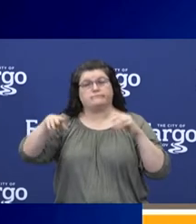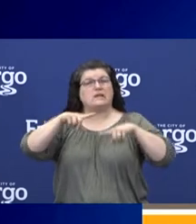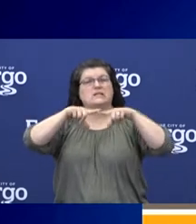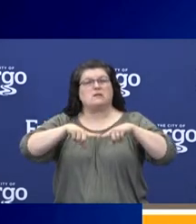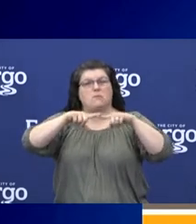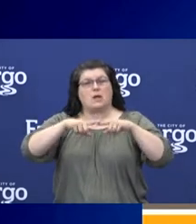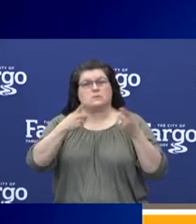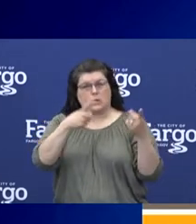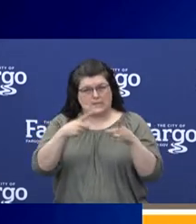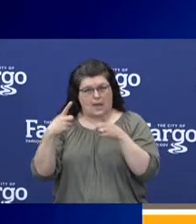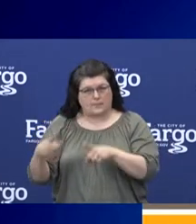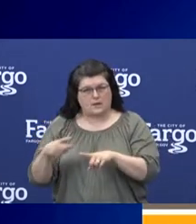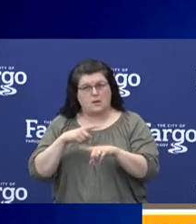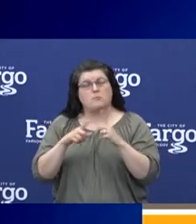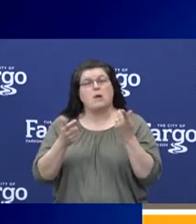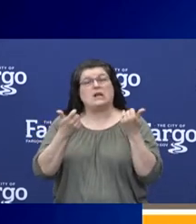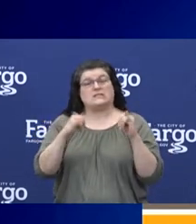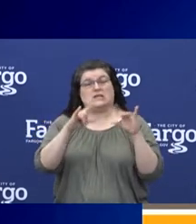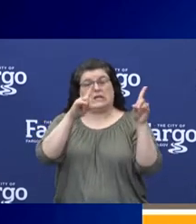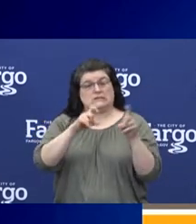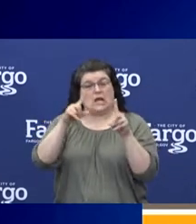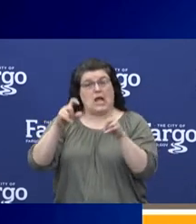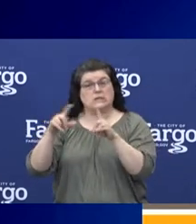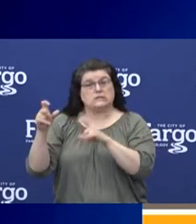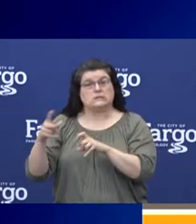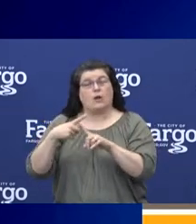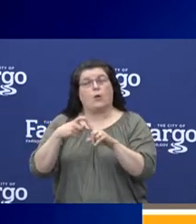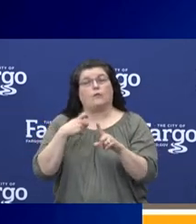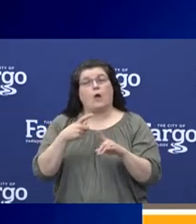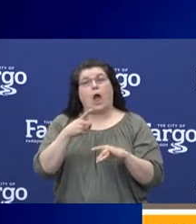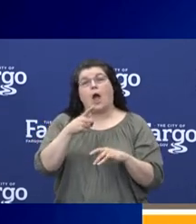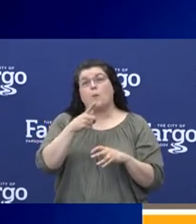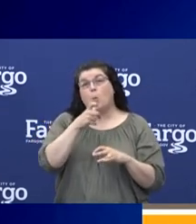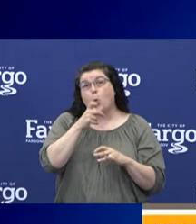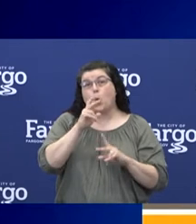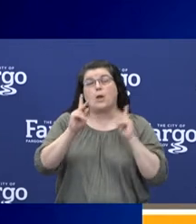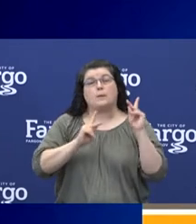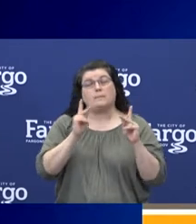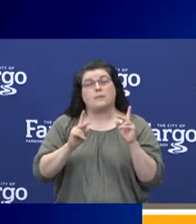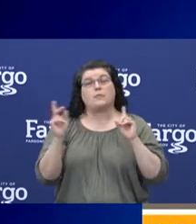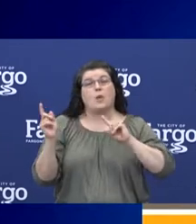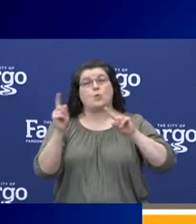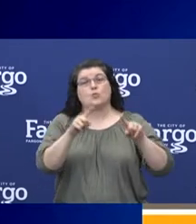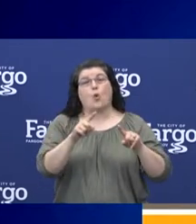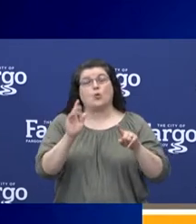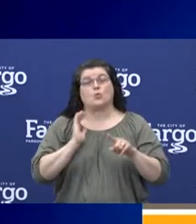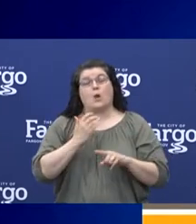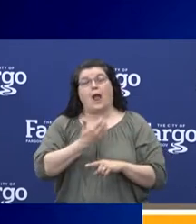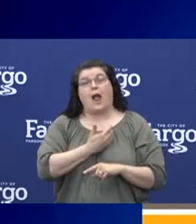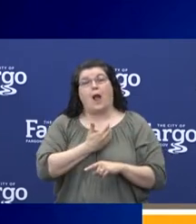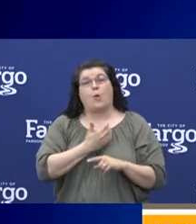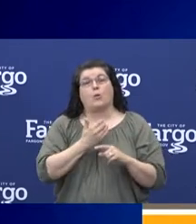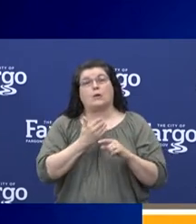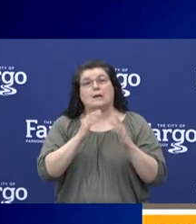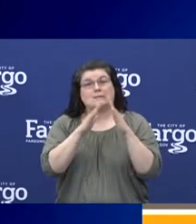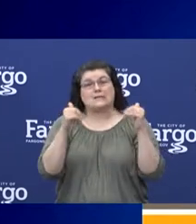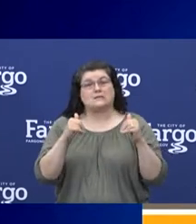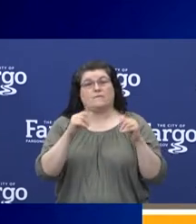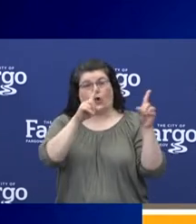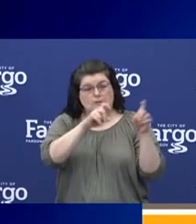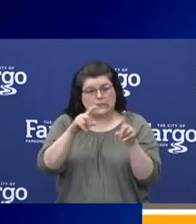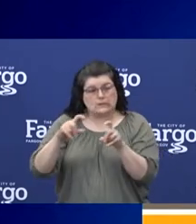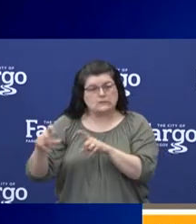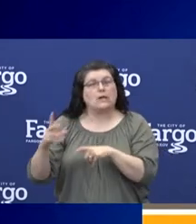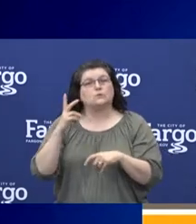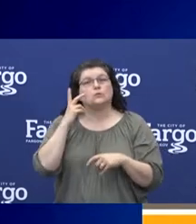Although the bulk of these tests are still made up by persons going to our various healthcare systems to be tested, presumably